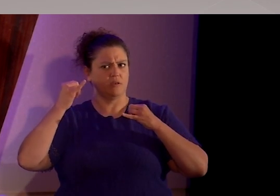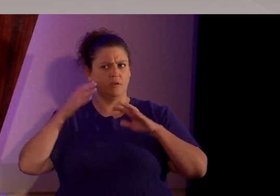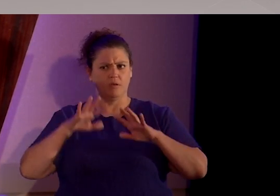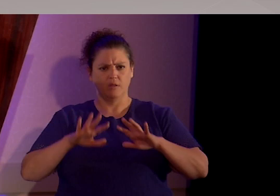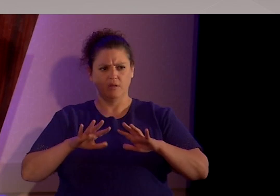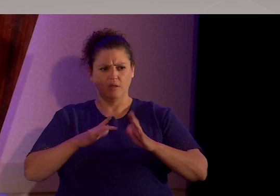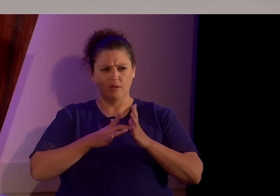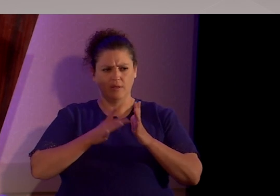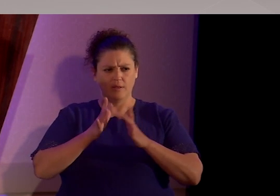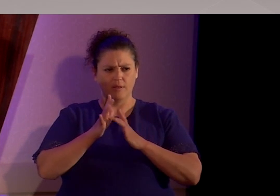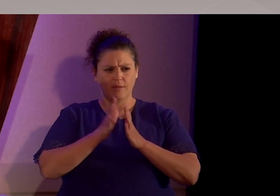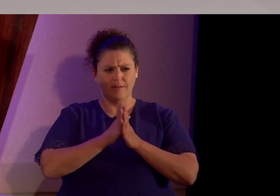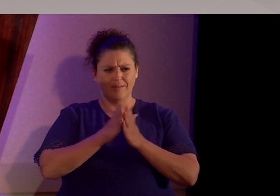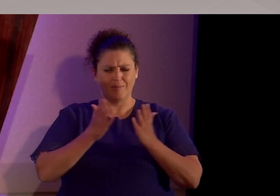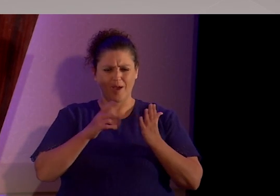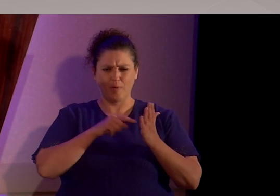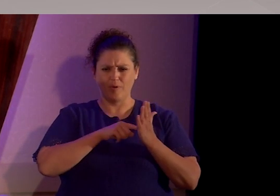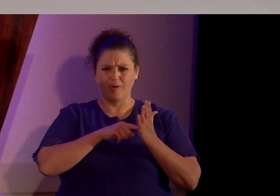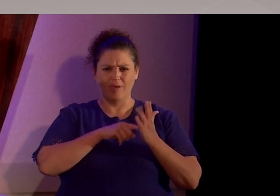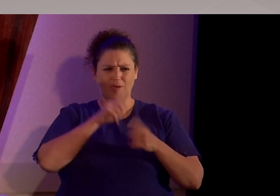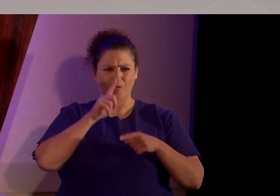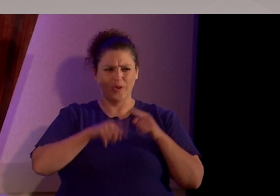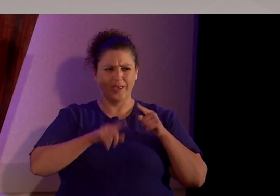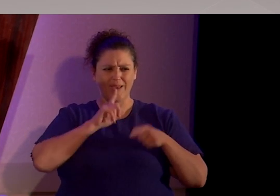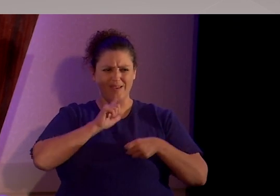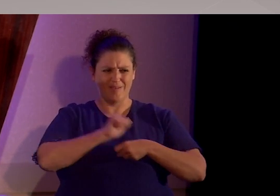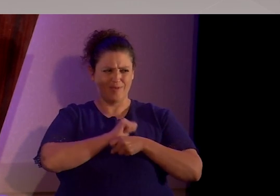shouldn't be taken literally, if at all.